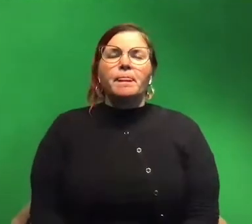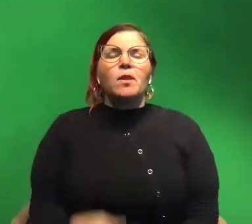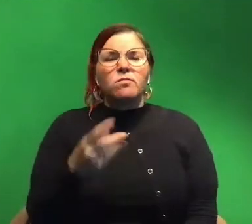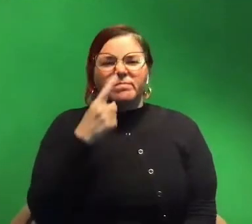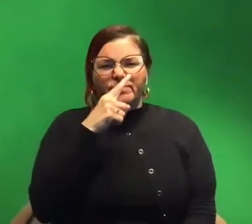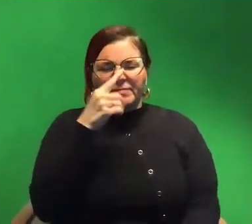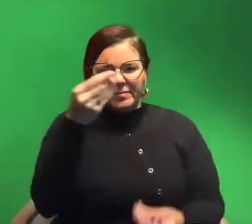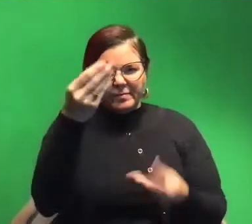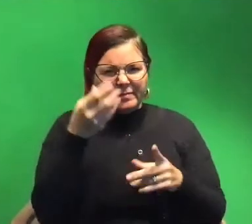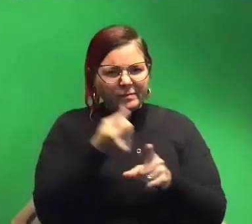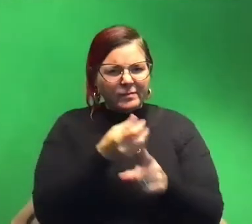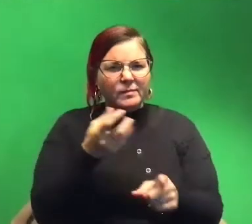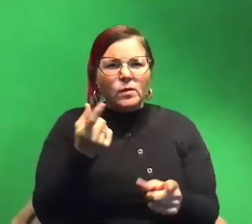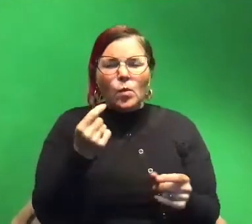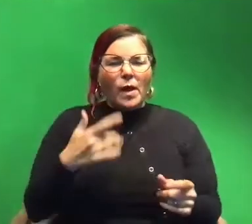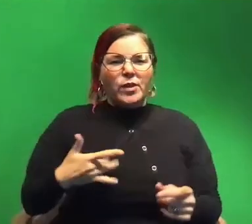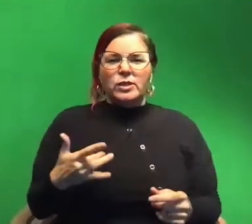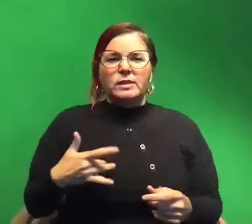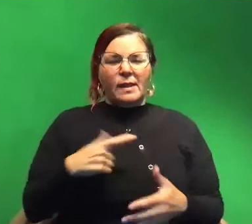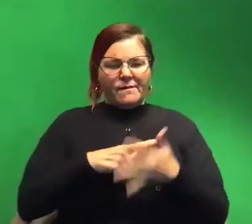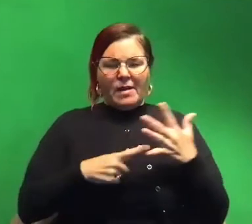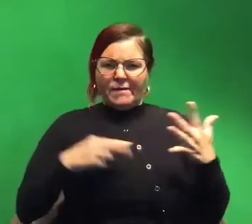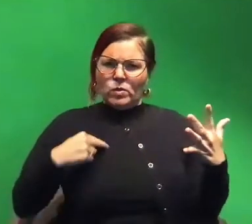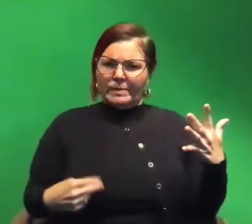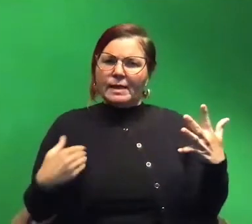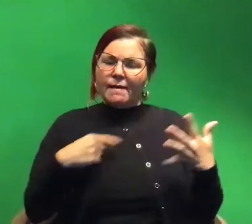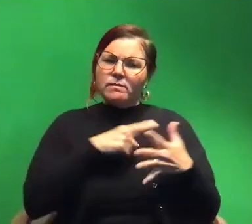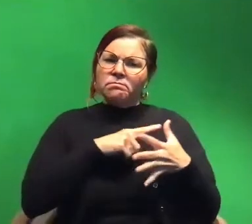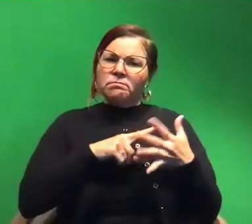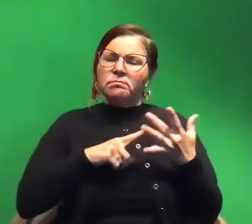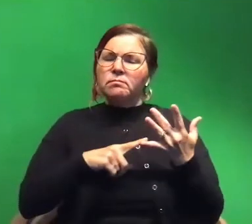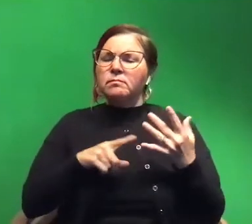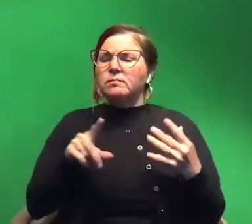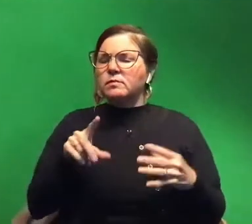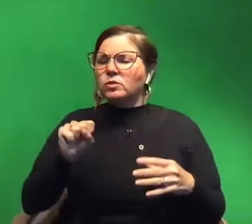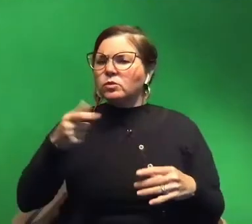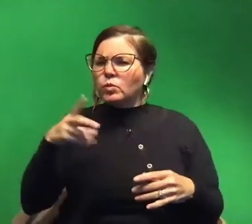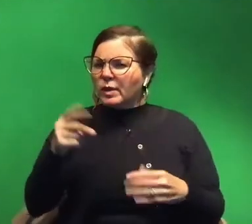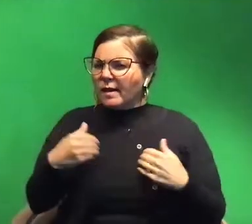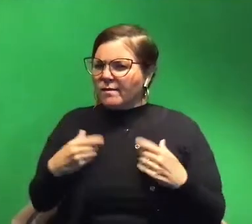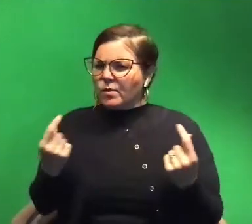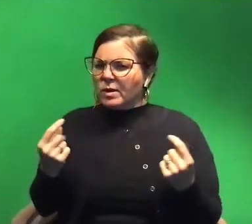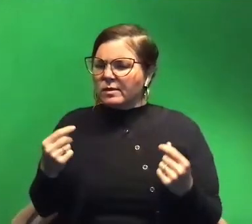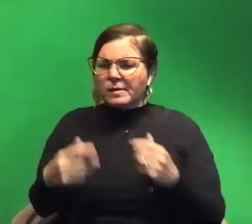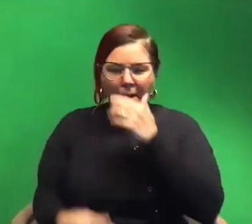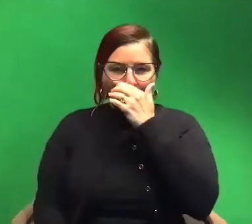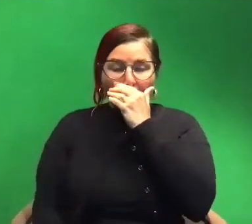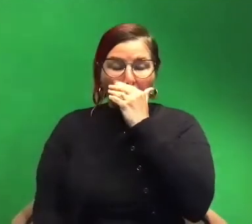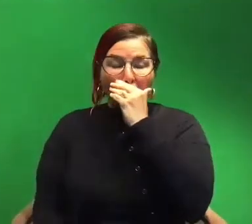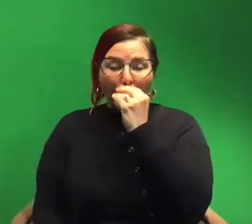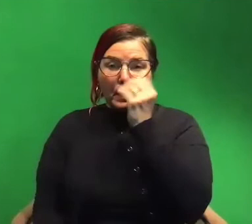like what are the senses? Like we have our five senses. We know what the deal is there. What is squid working with? Um well